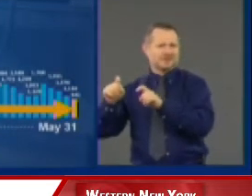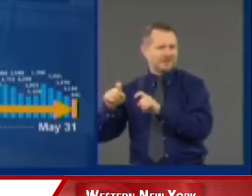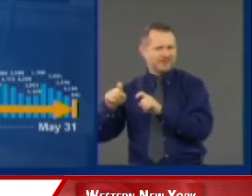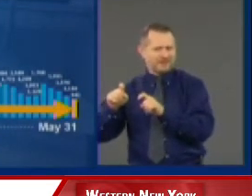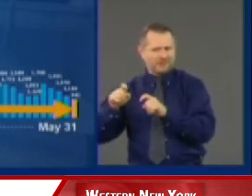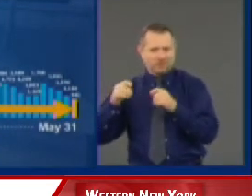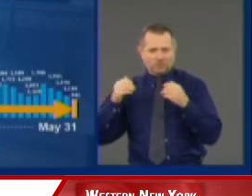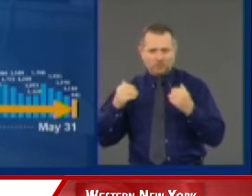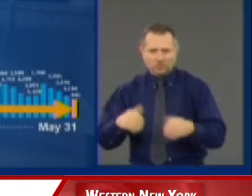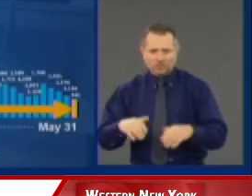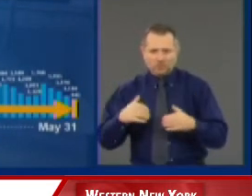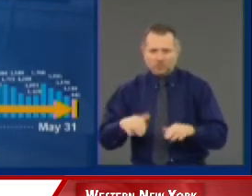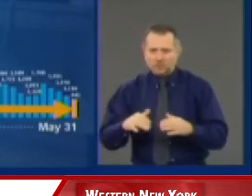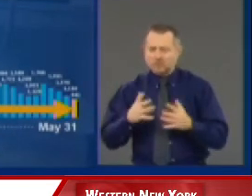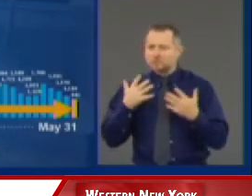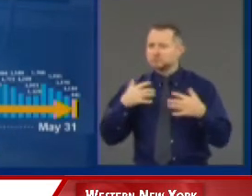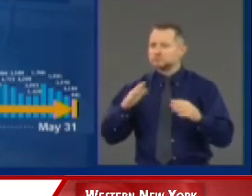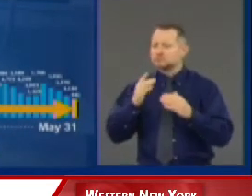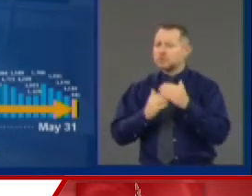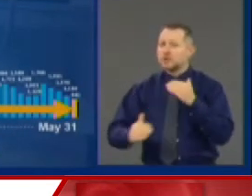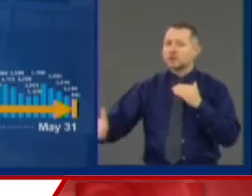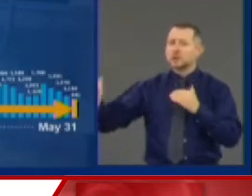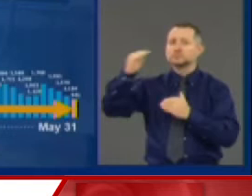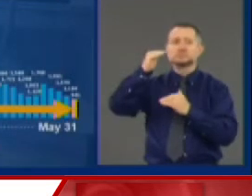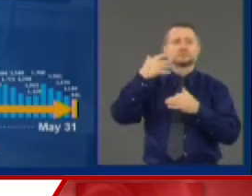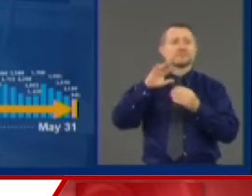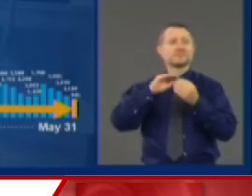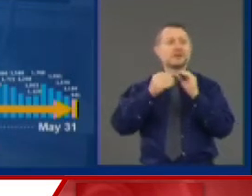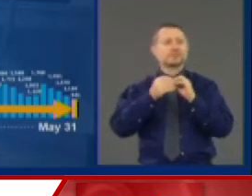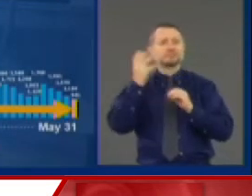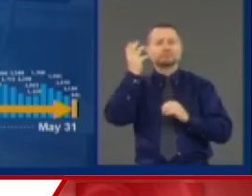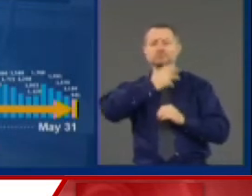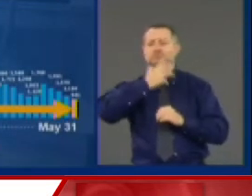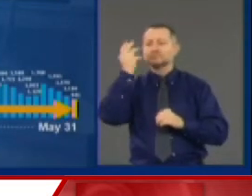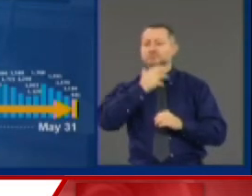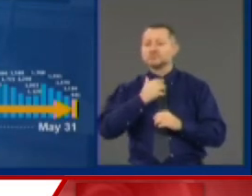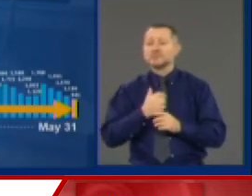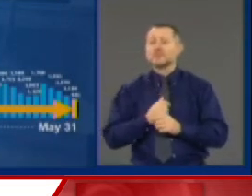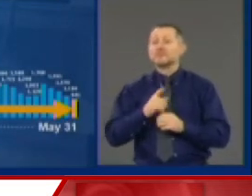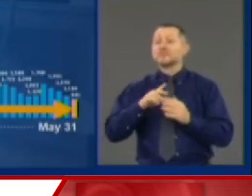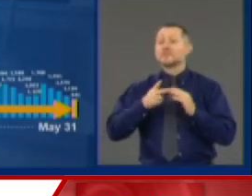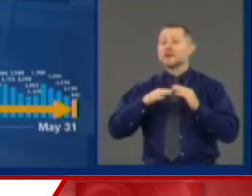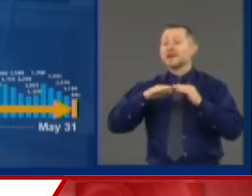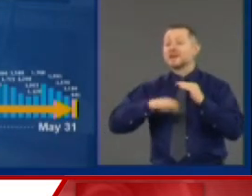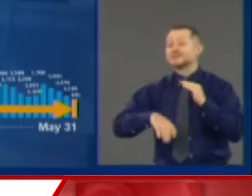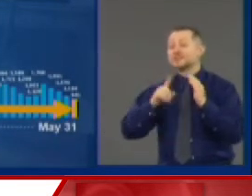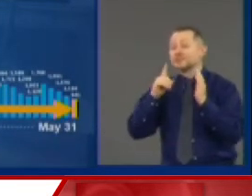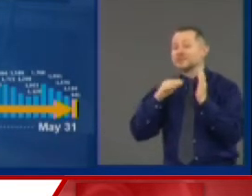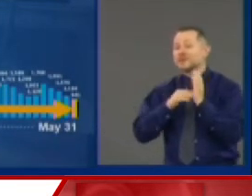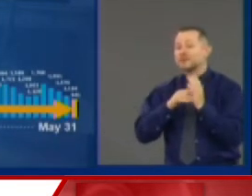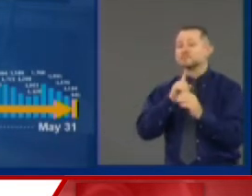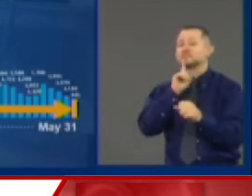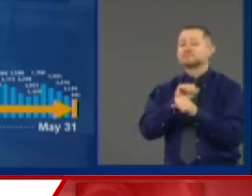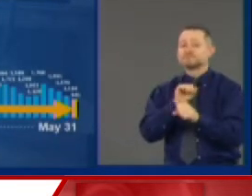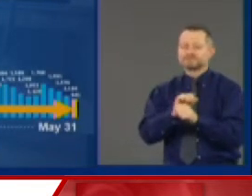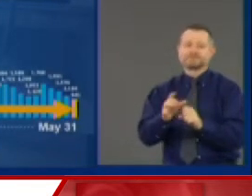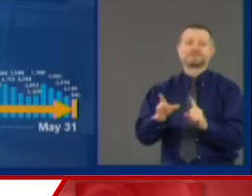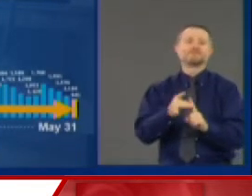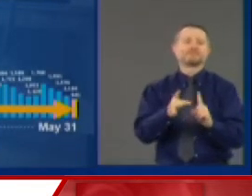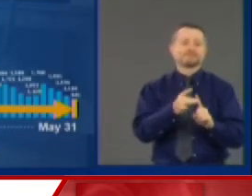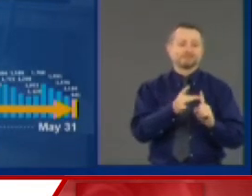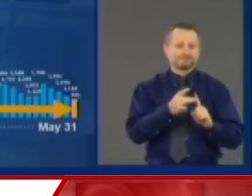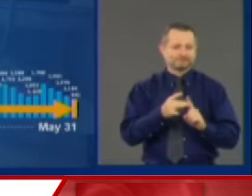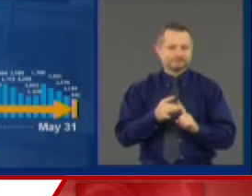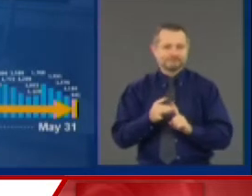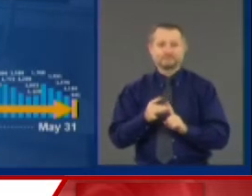tremendous number of tests. Less than 1,000 people tested positive. That is the